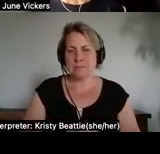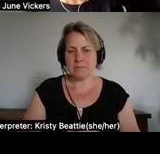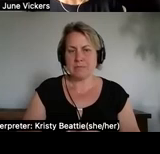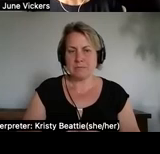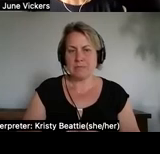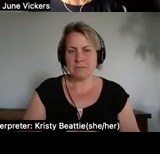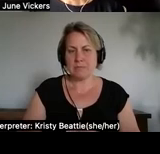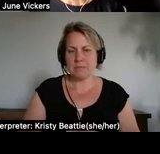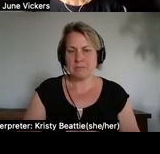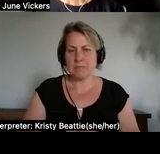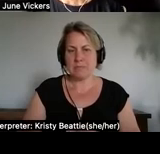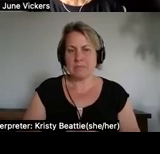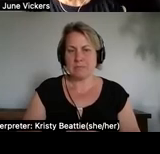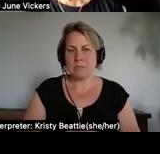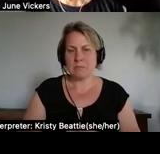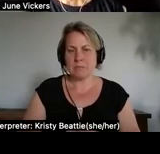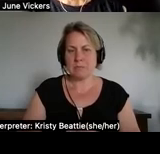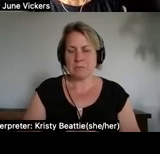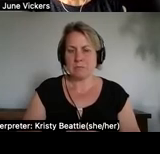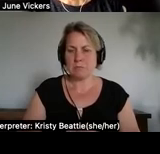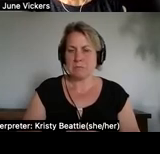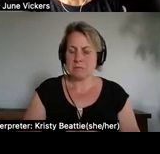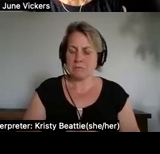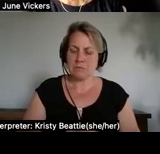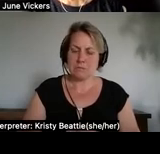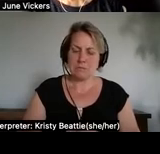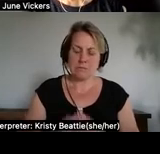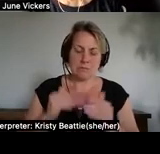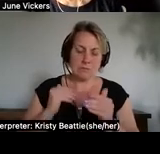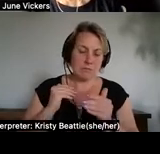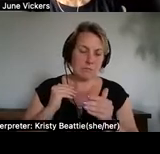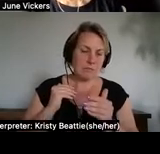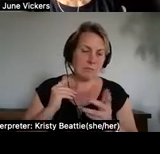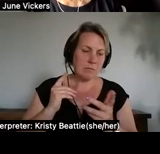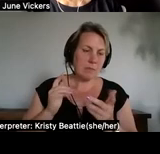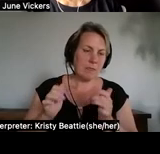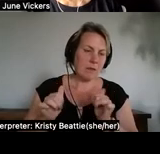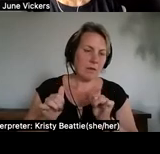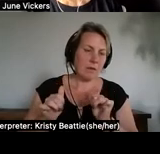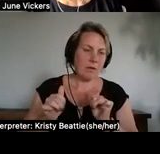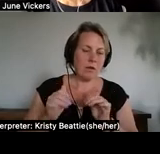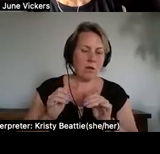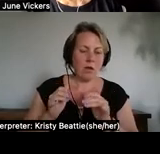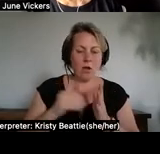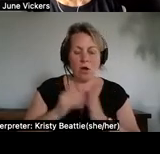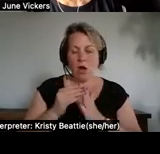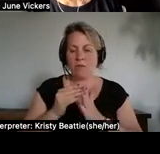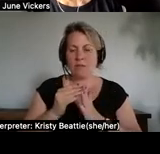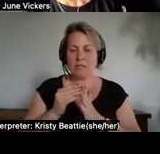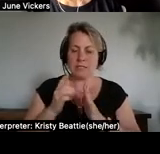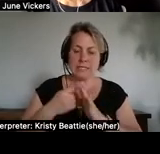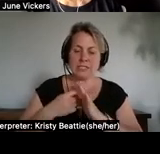but almost always during the initial stage of the struggle the oppressed